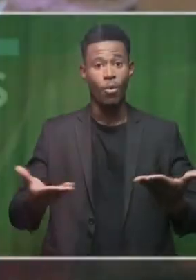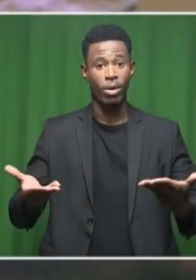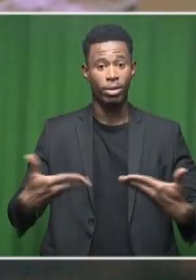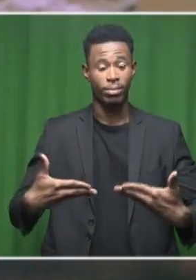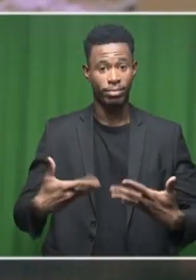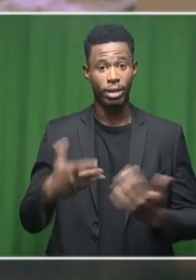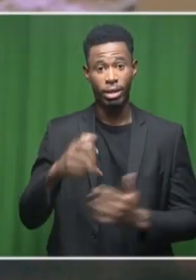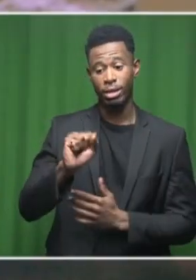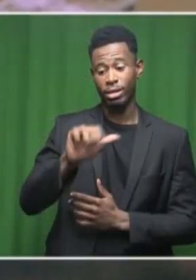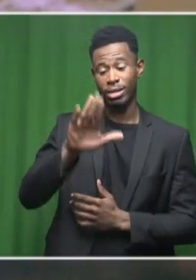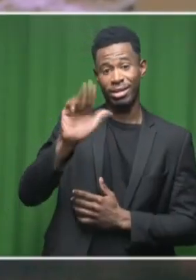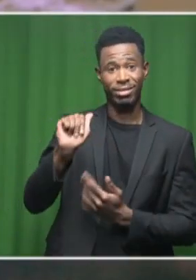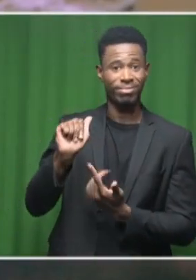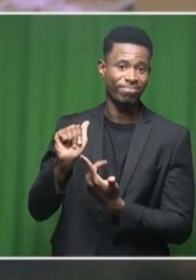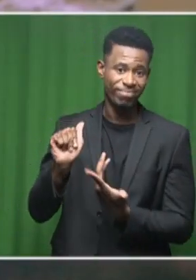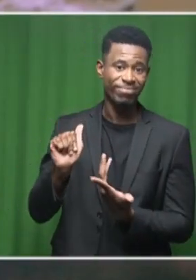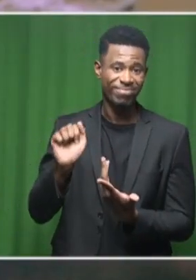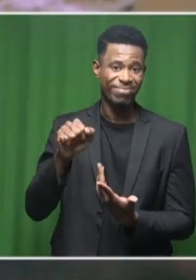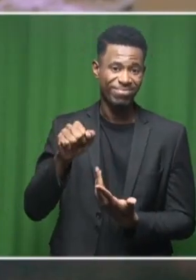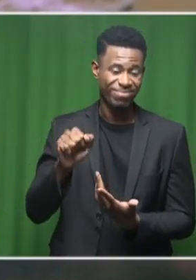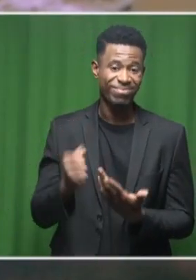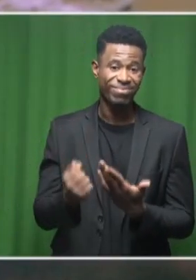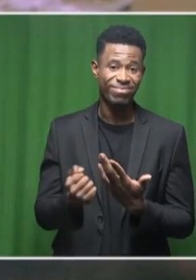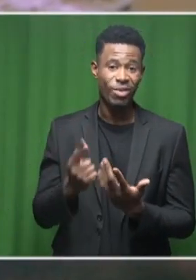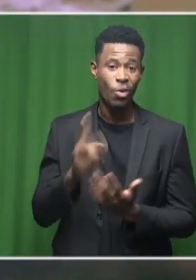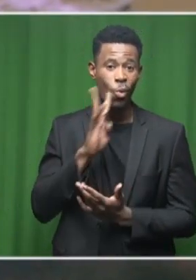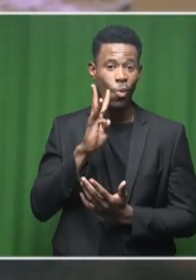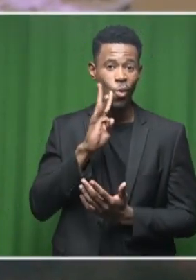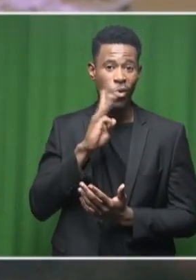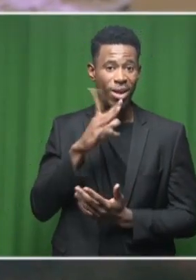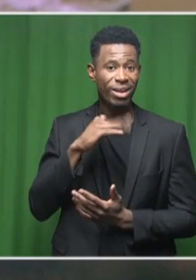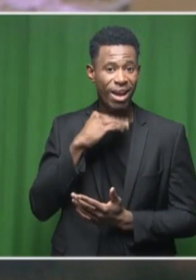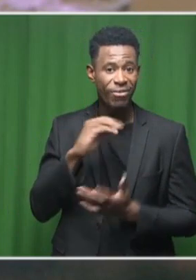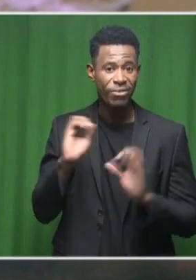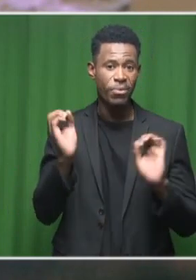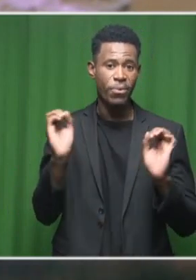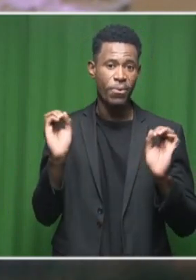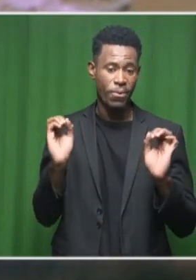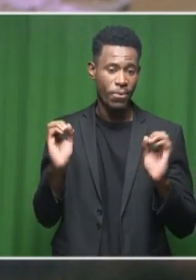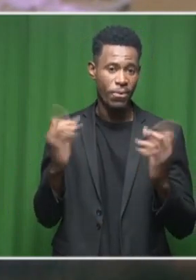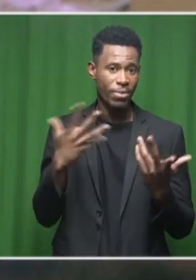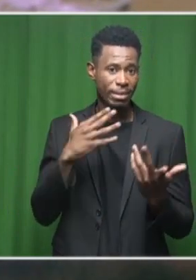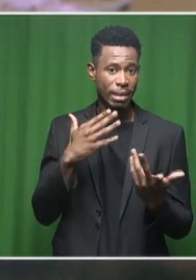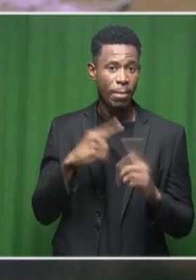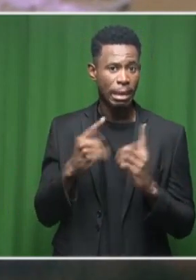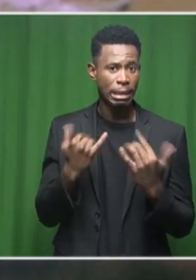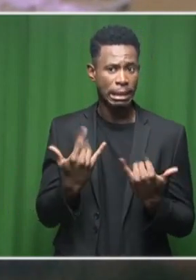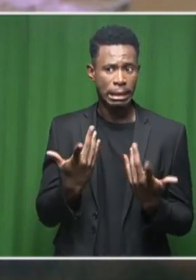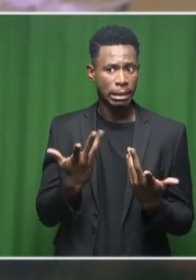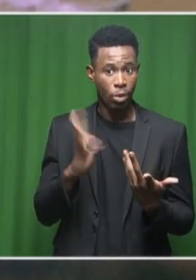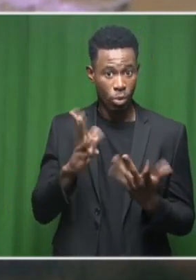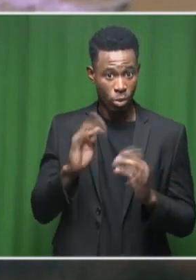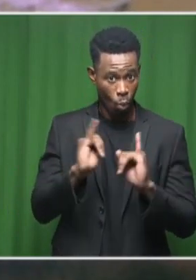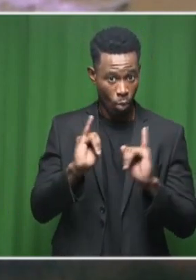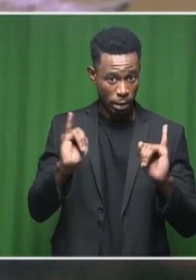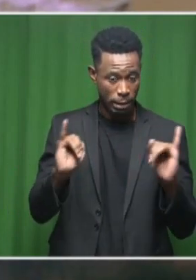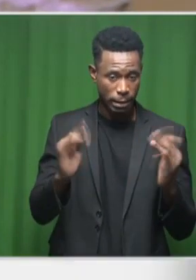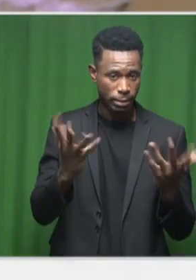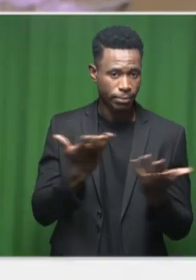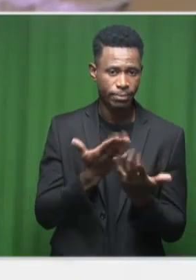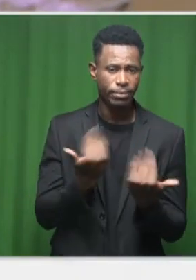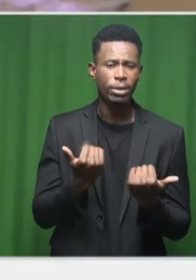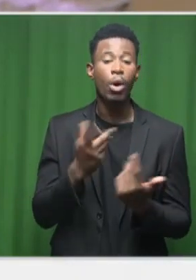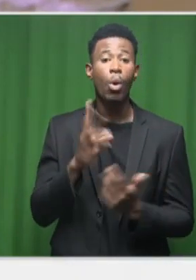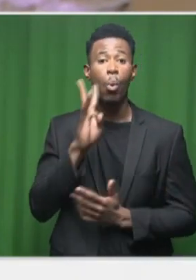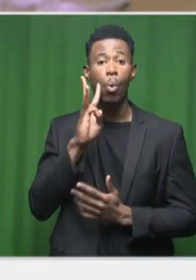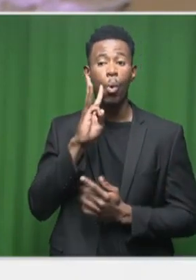South Africa, of course, a water-scarce country at the best of times, but are things getting worse? Now, our water